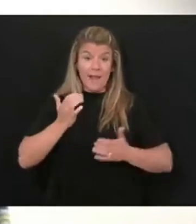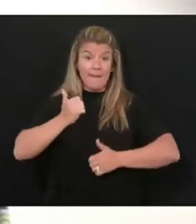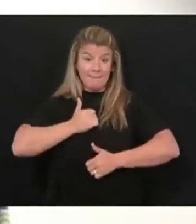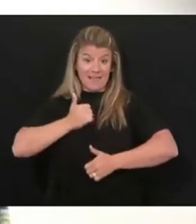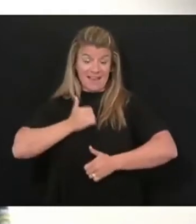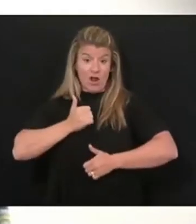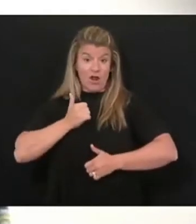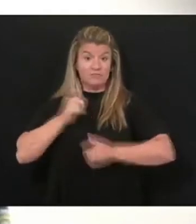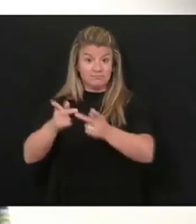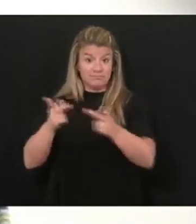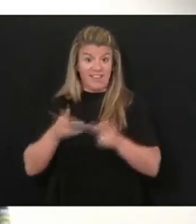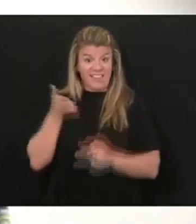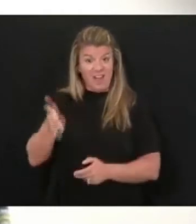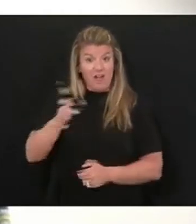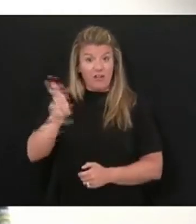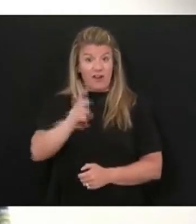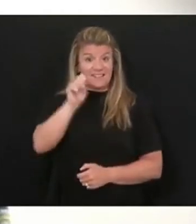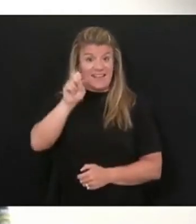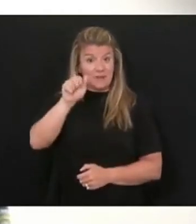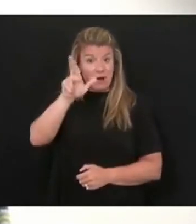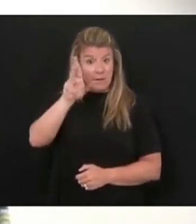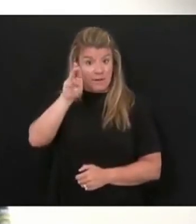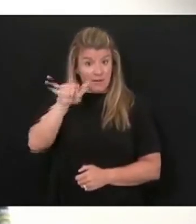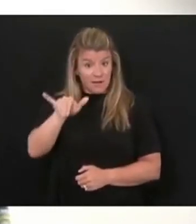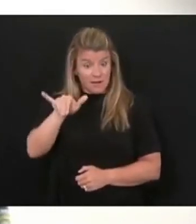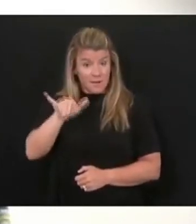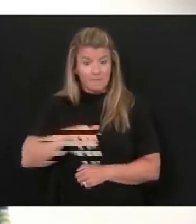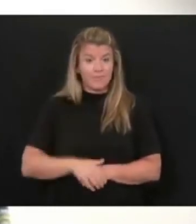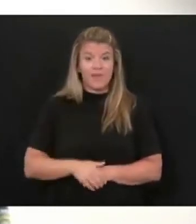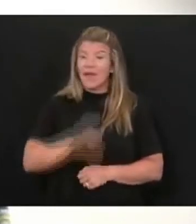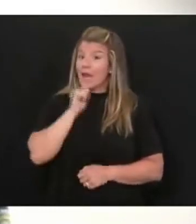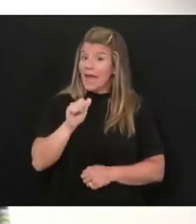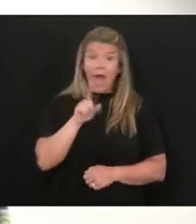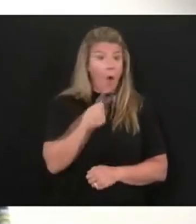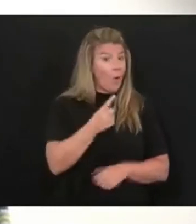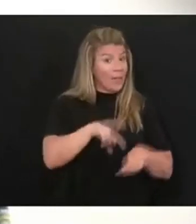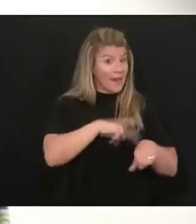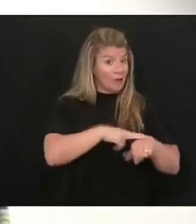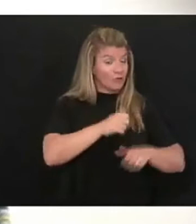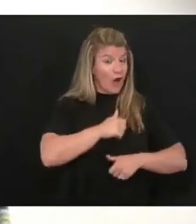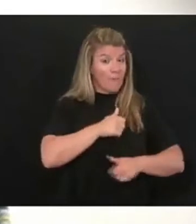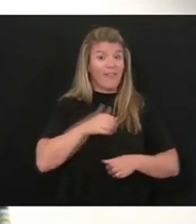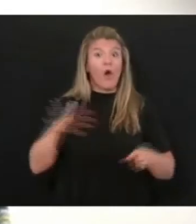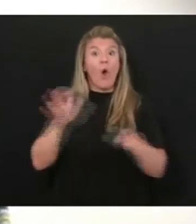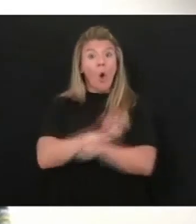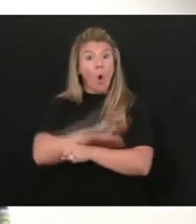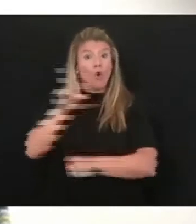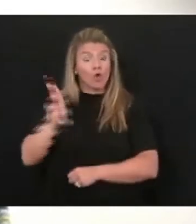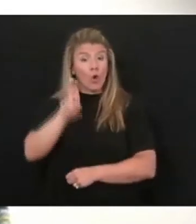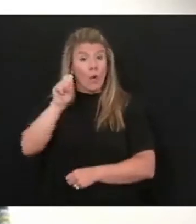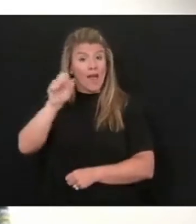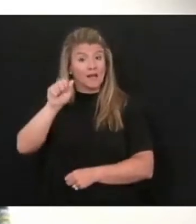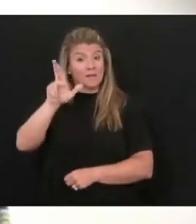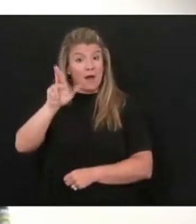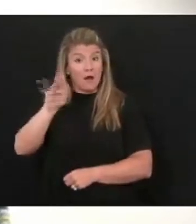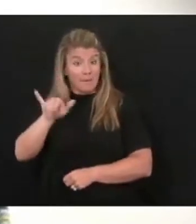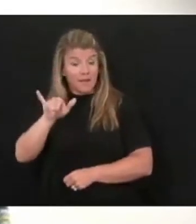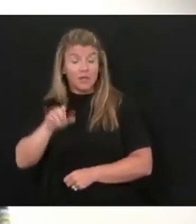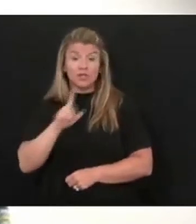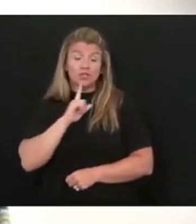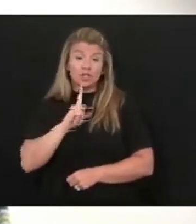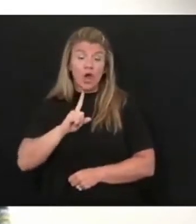unit in the United States Army. Not just the National Guard, but the United States Army. So we, as a